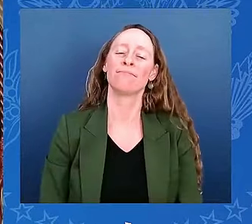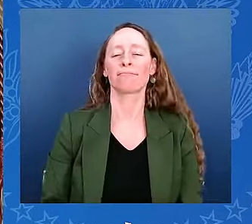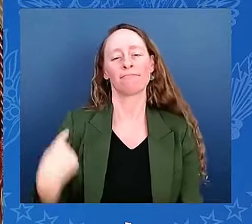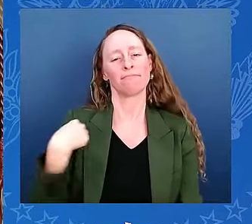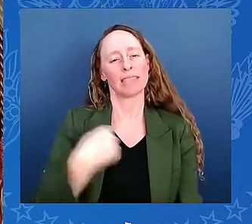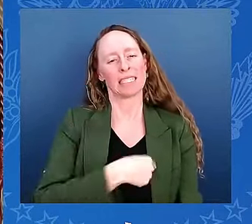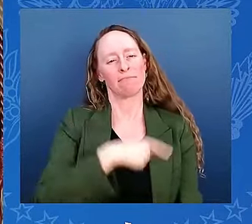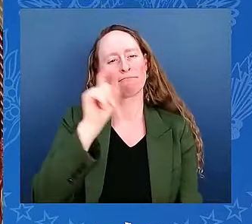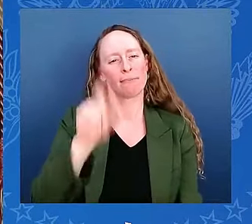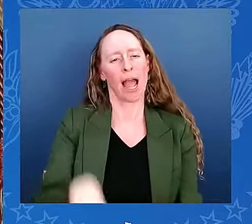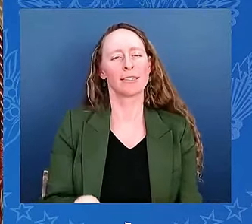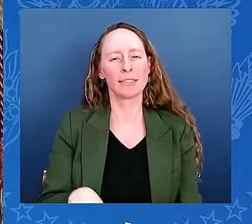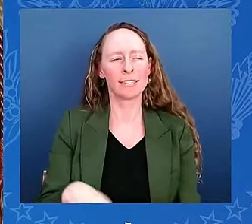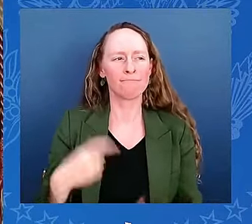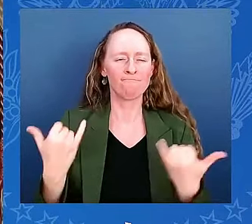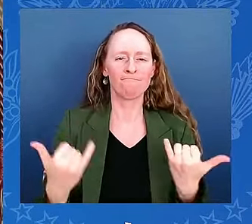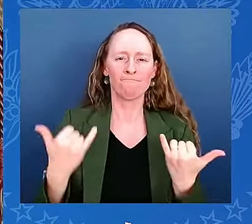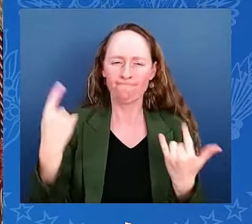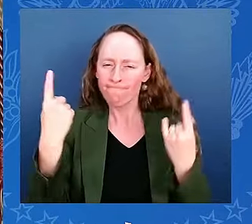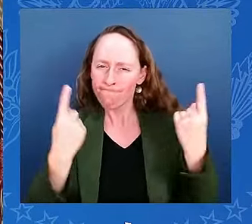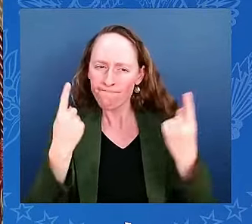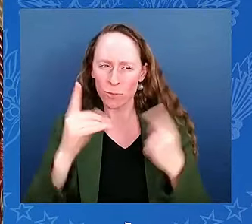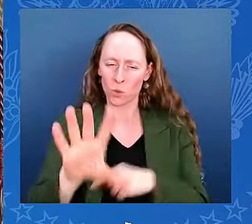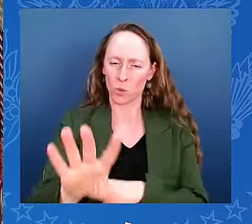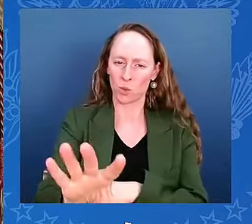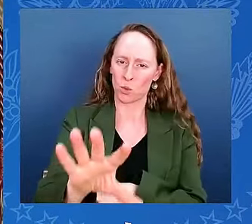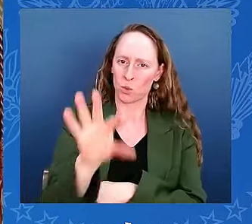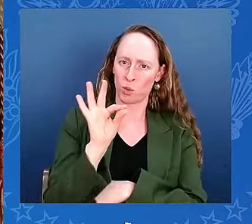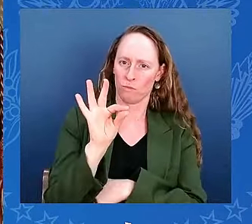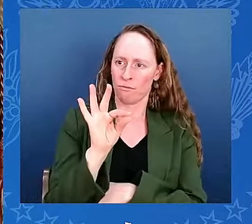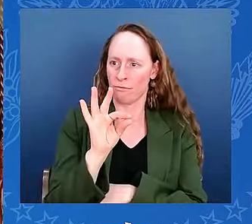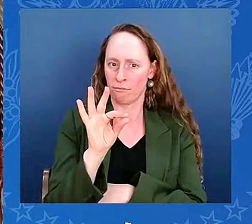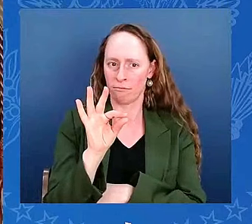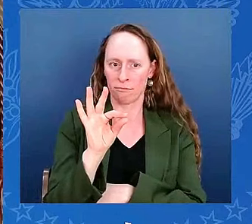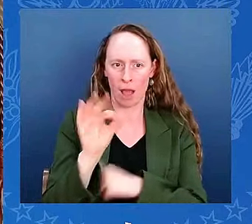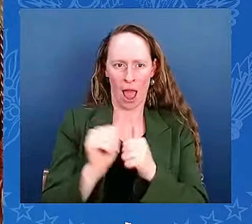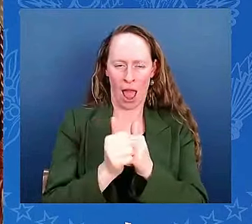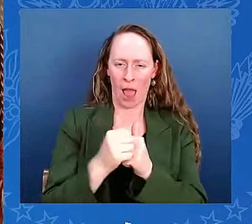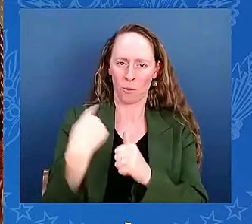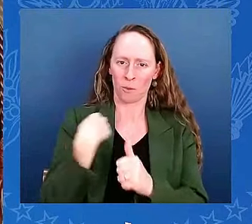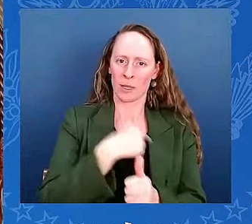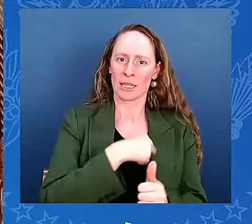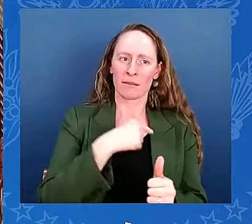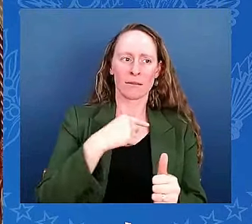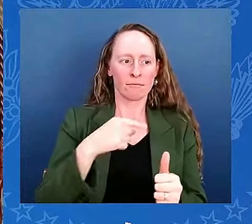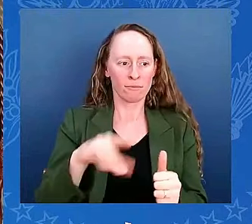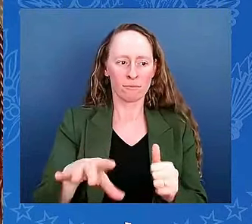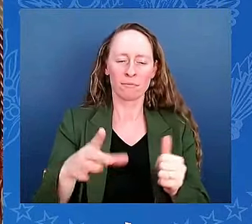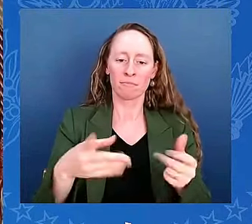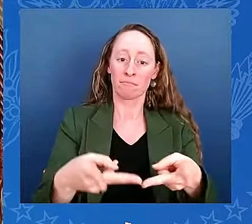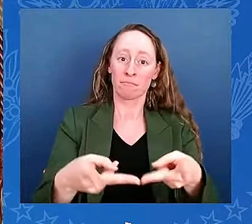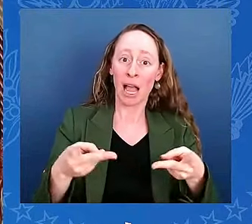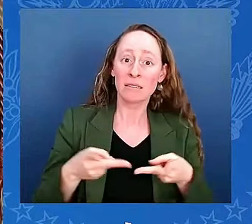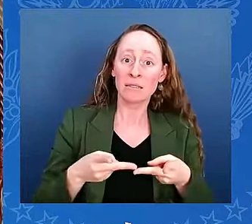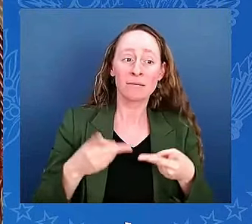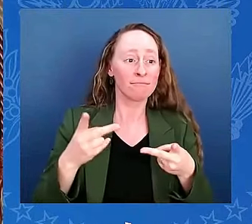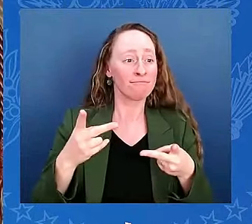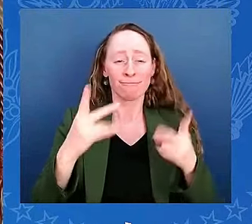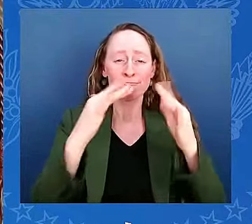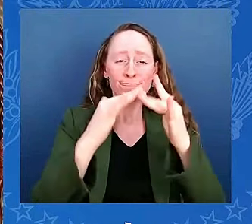and over again. To look at people of different backgrounds and see them as neighbors which shared hopes and dreams.